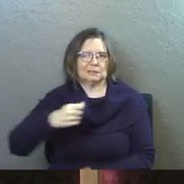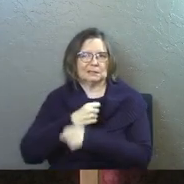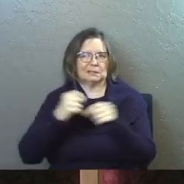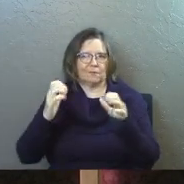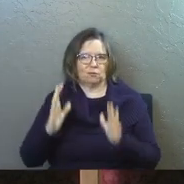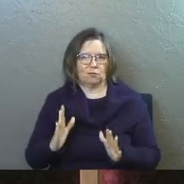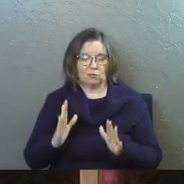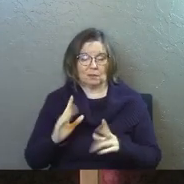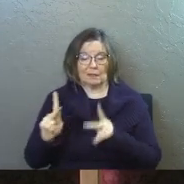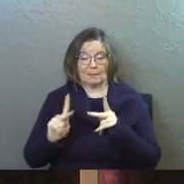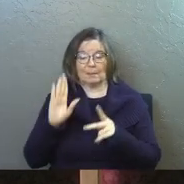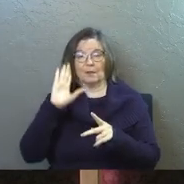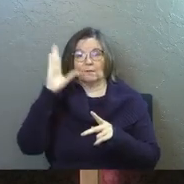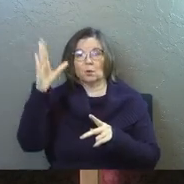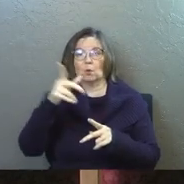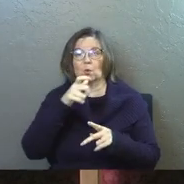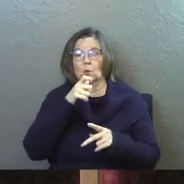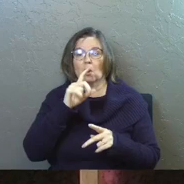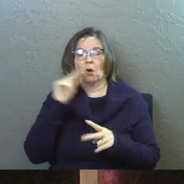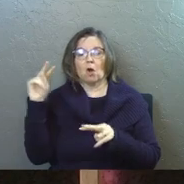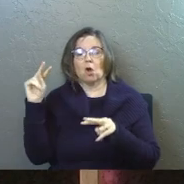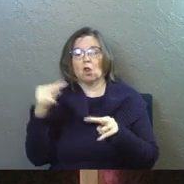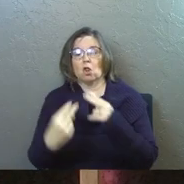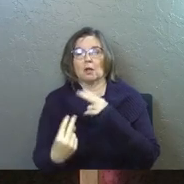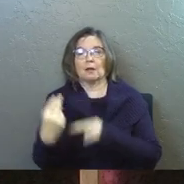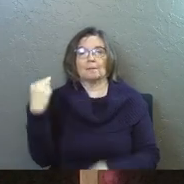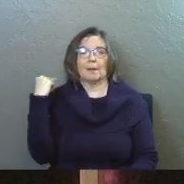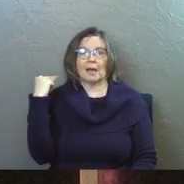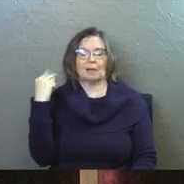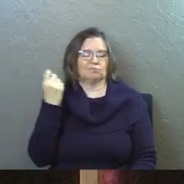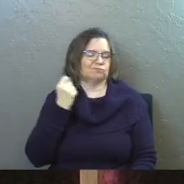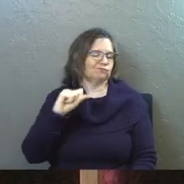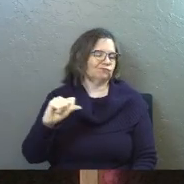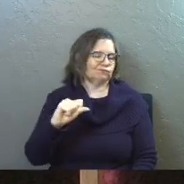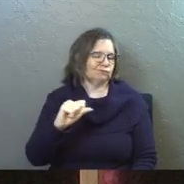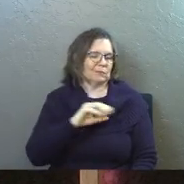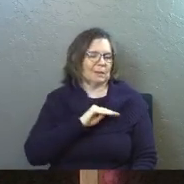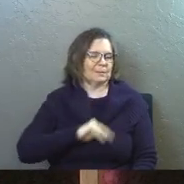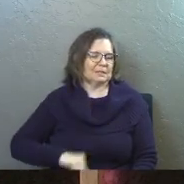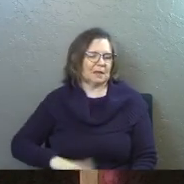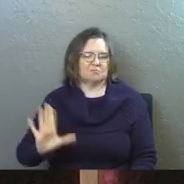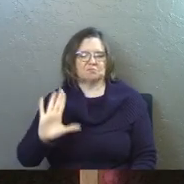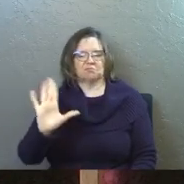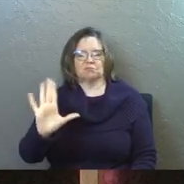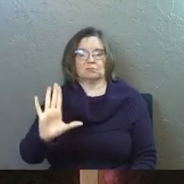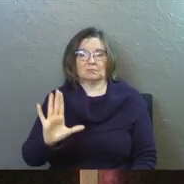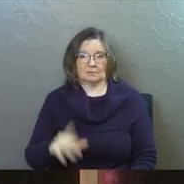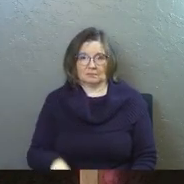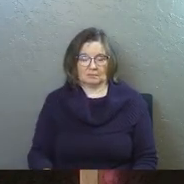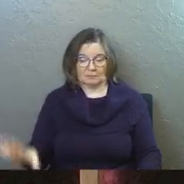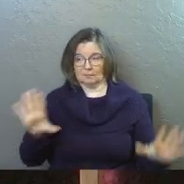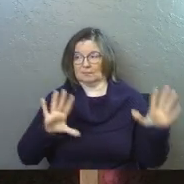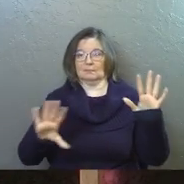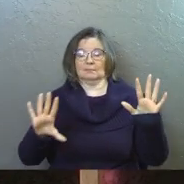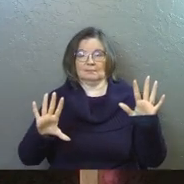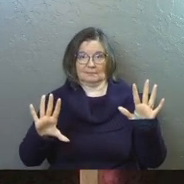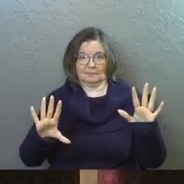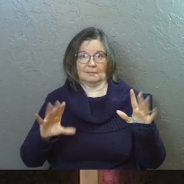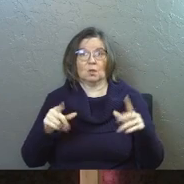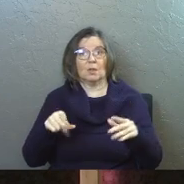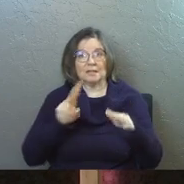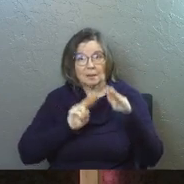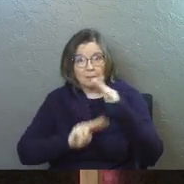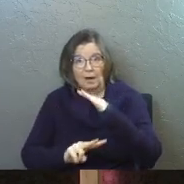This group of people in the future who are looking back and they rejected the Messiah. So is your head spinning yet? So this is a